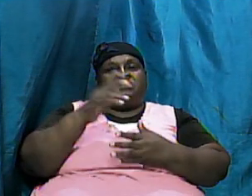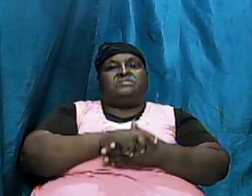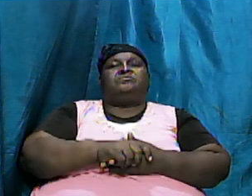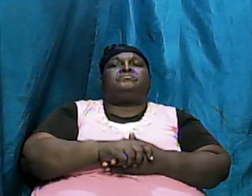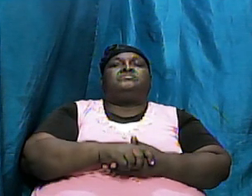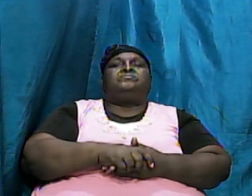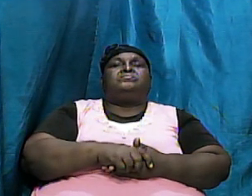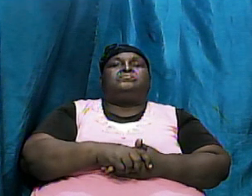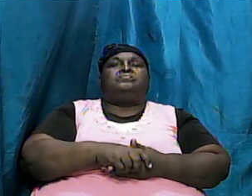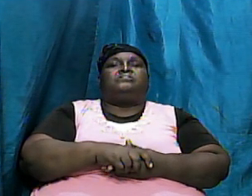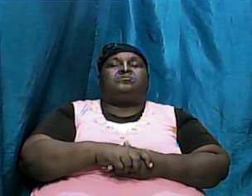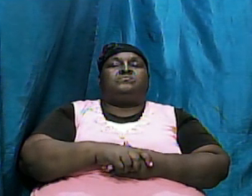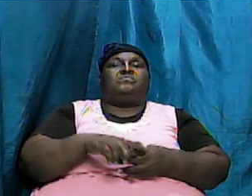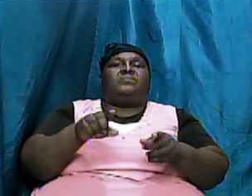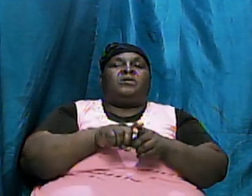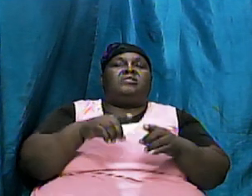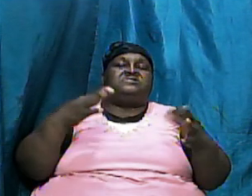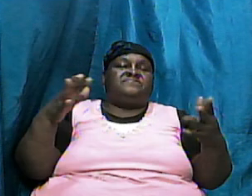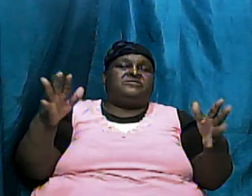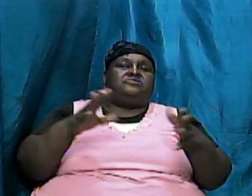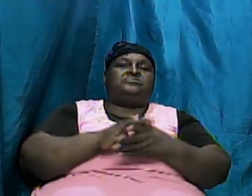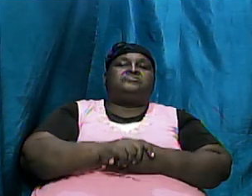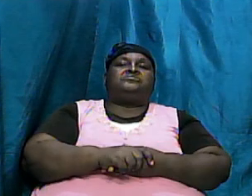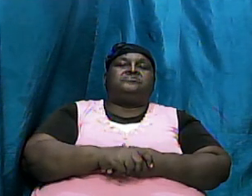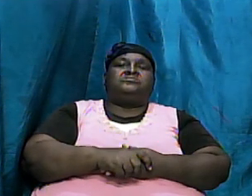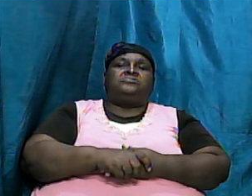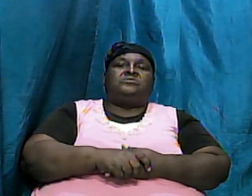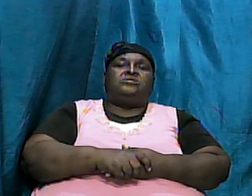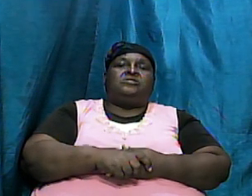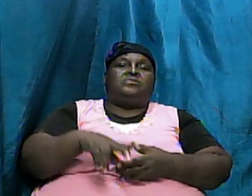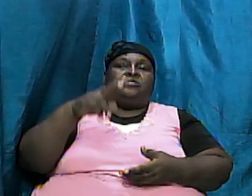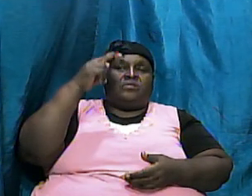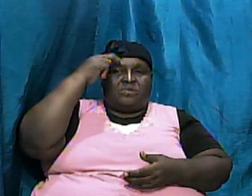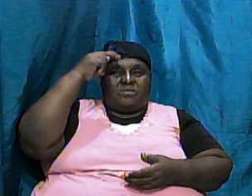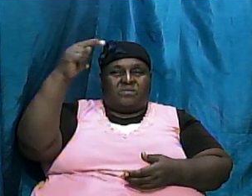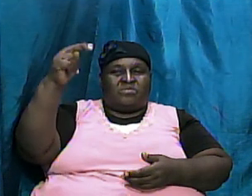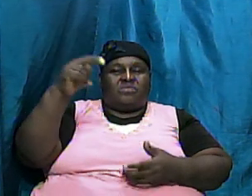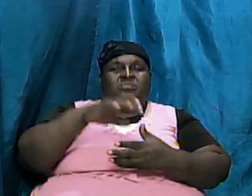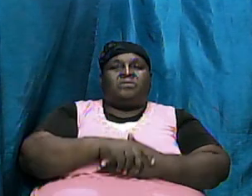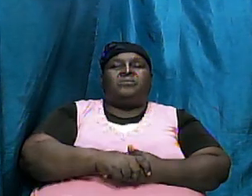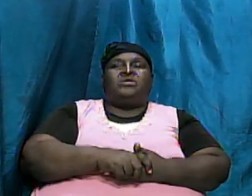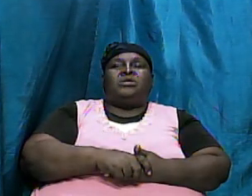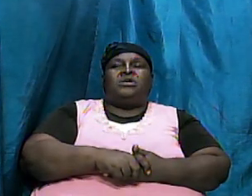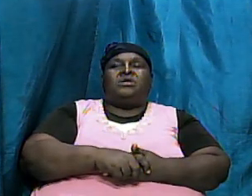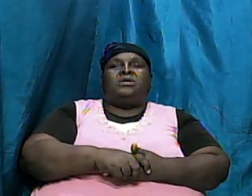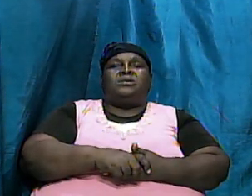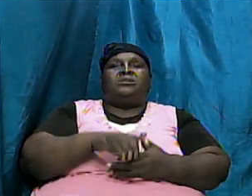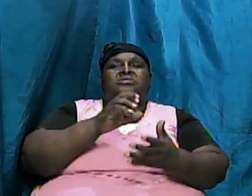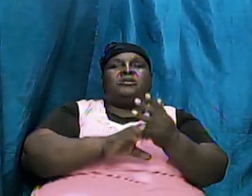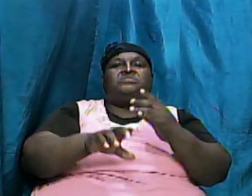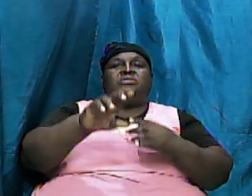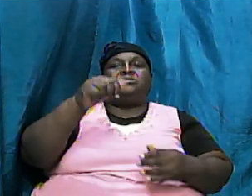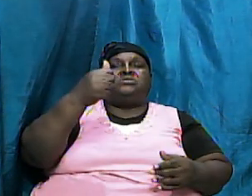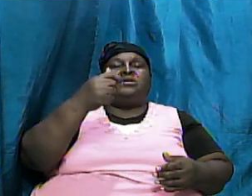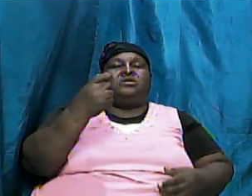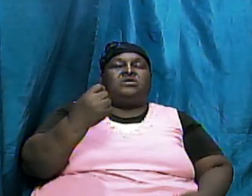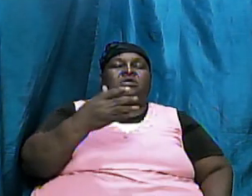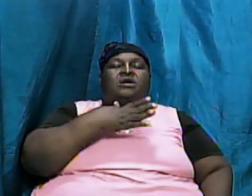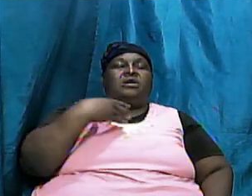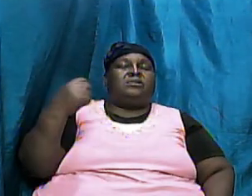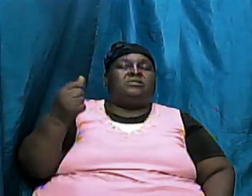few things as we close off right we said Noah and chapters 10 and 11 gives